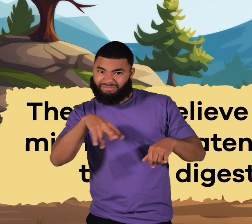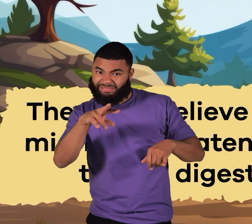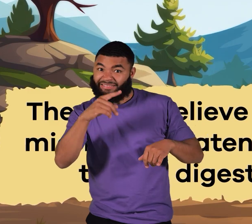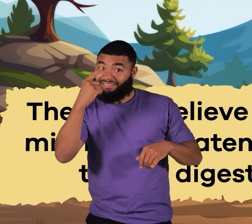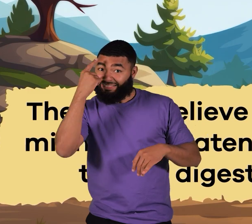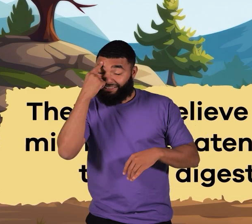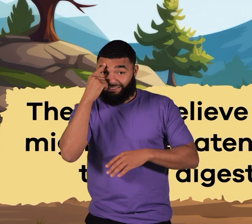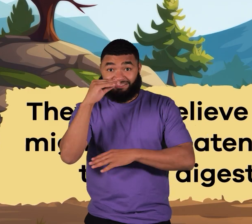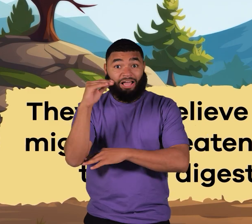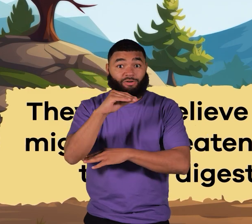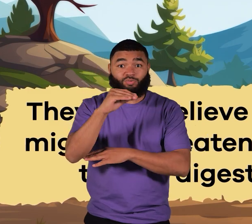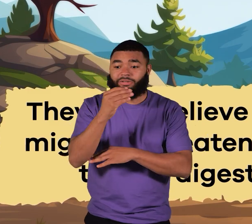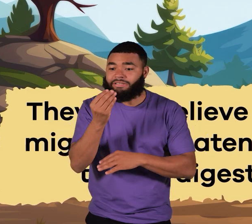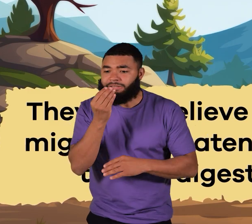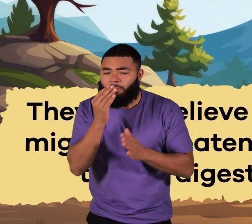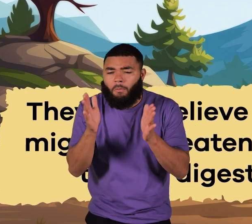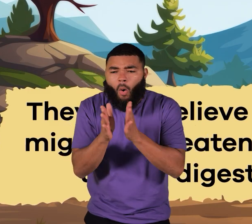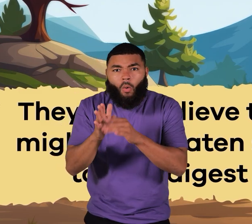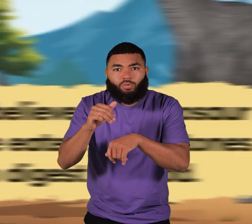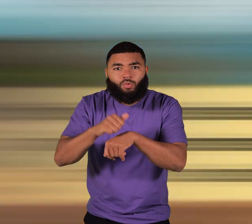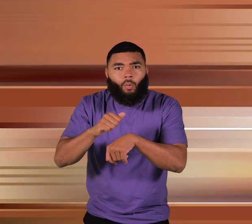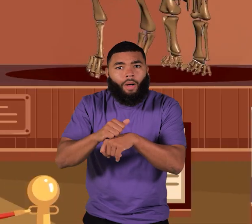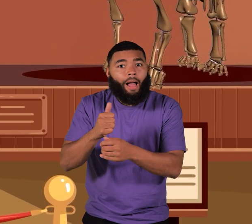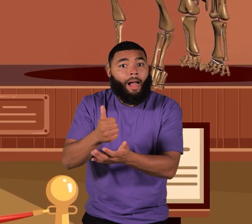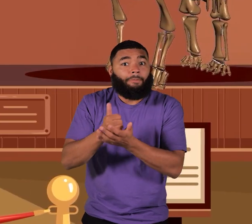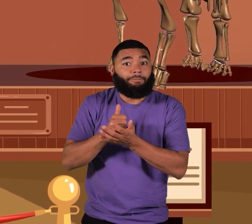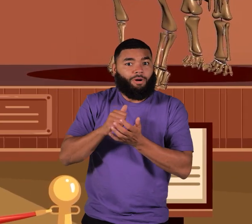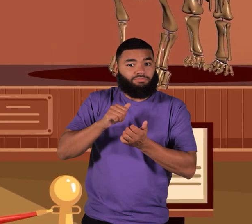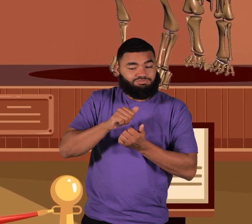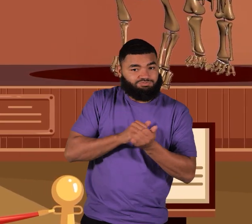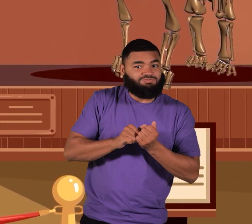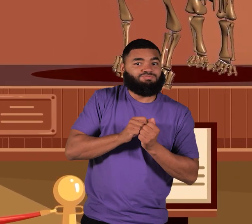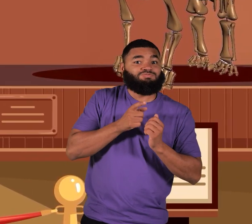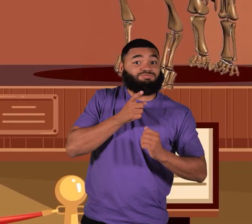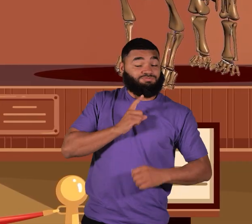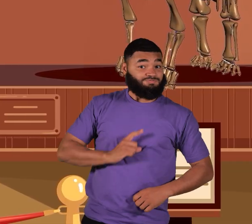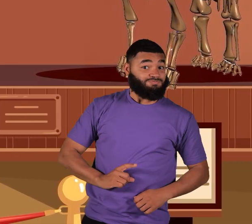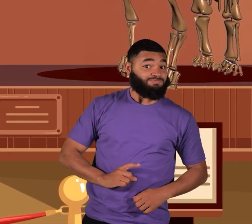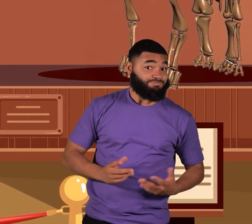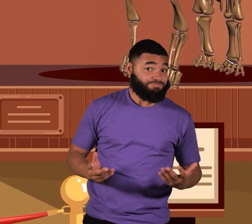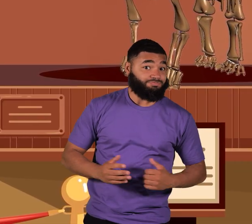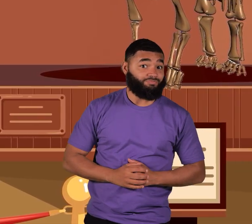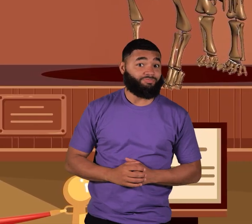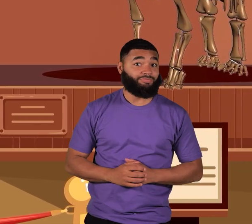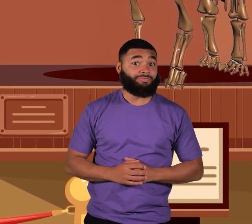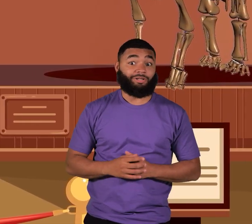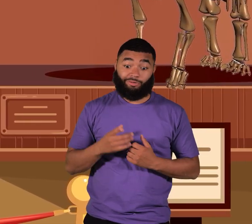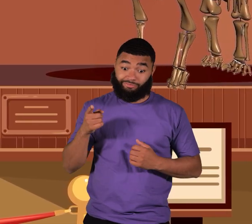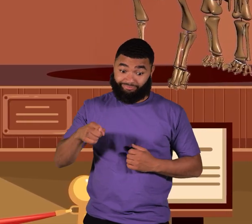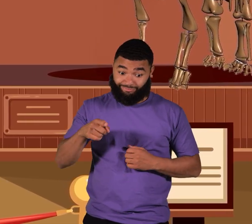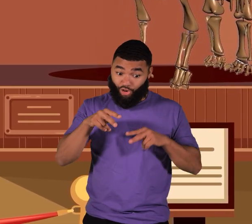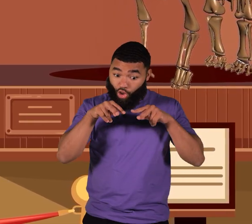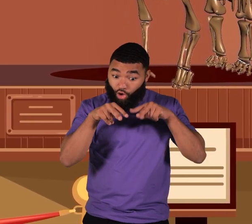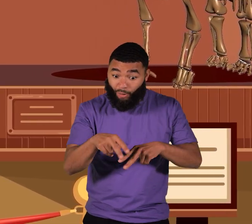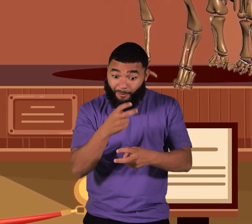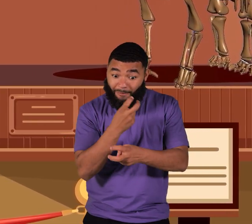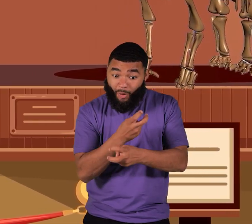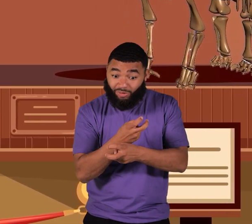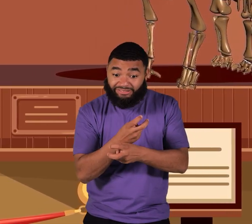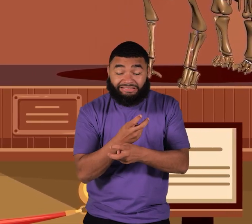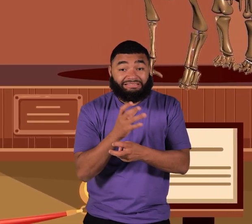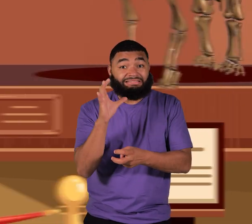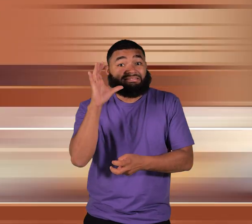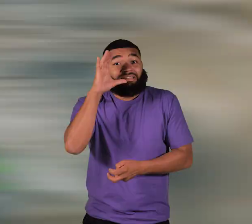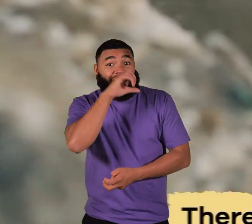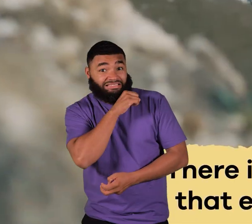small stones to help digest its food. But they use Camarasaurus fossils to simply infer these